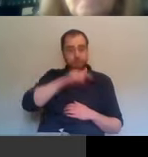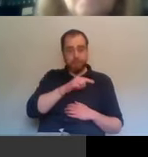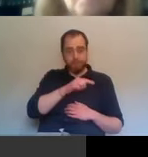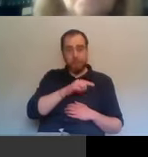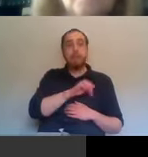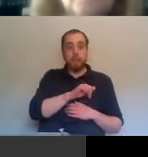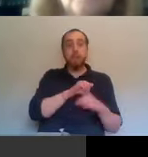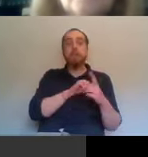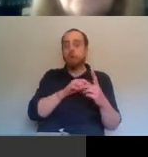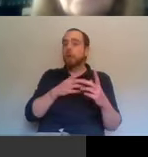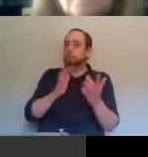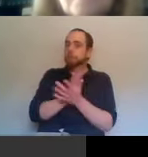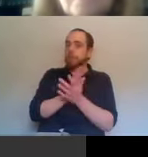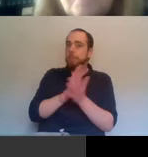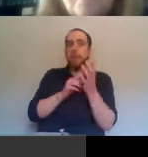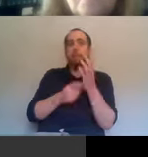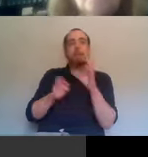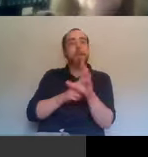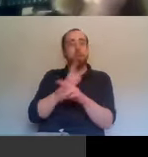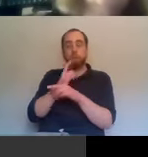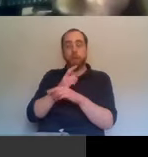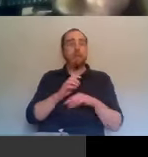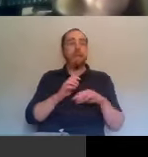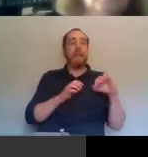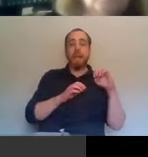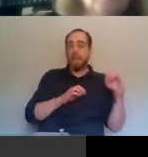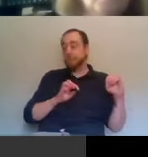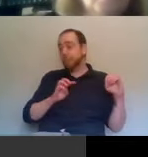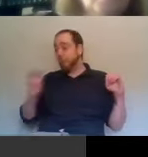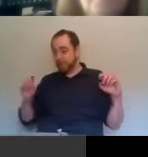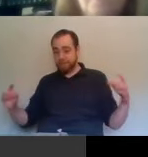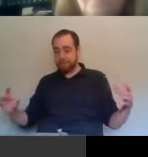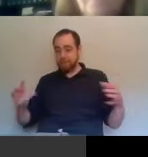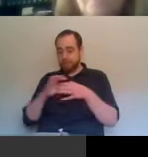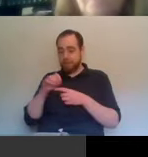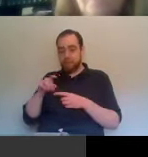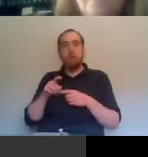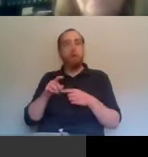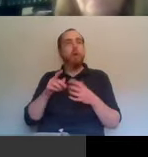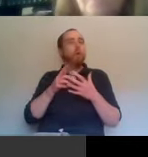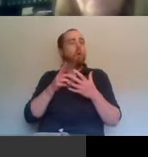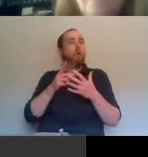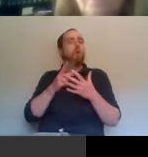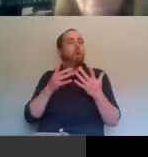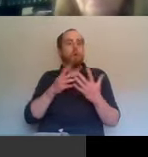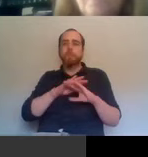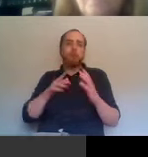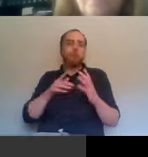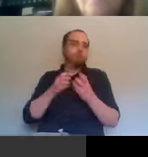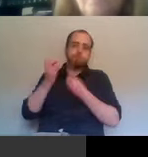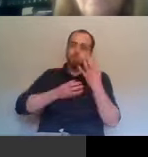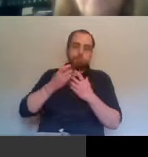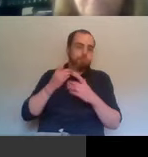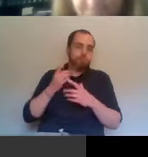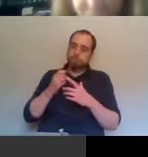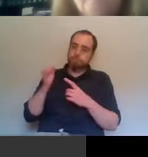East-West relationship, because the one thing we haven't, uh, really emphasized enough in this discussion is the elephant of the room